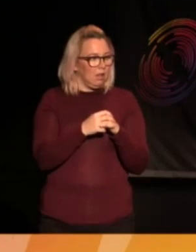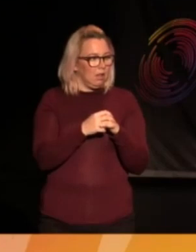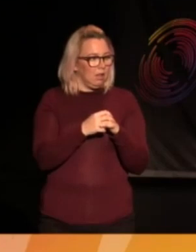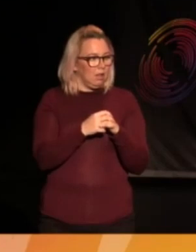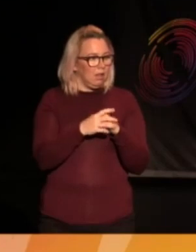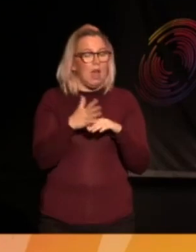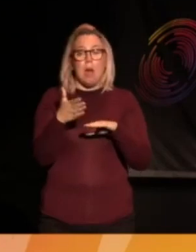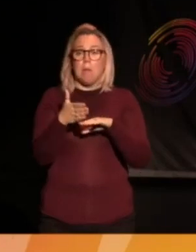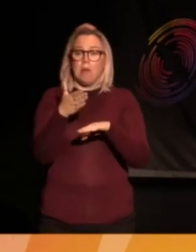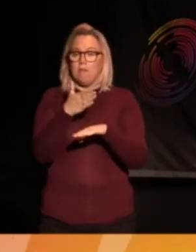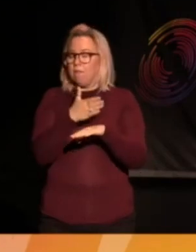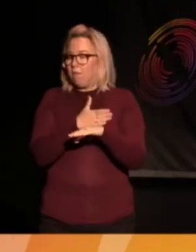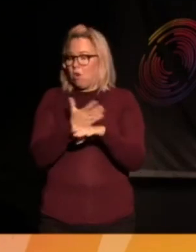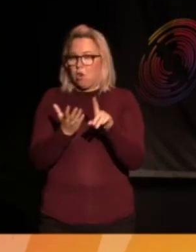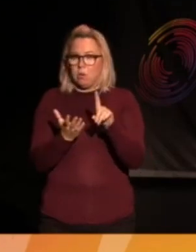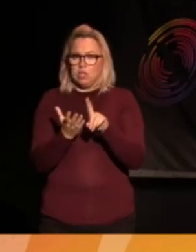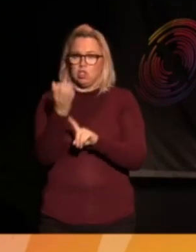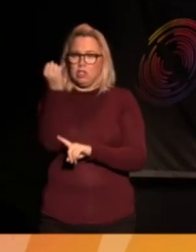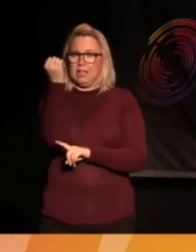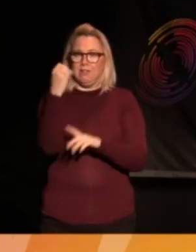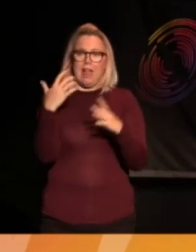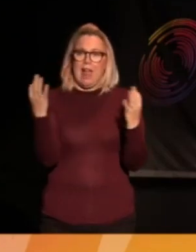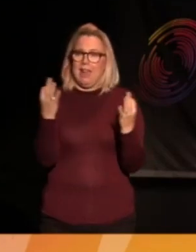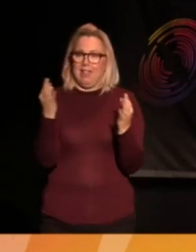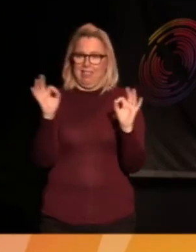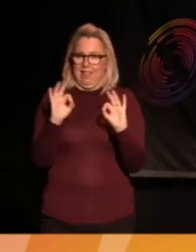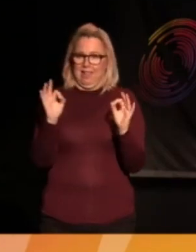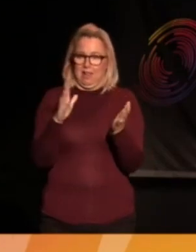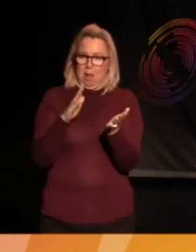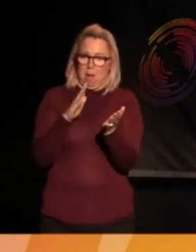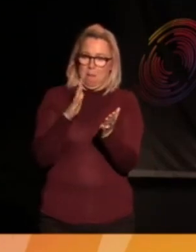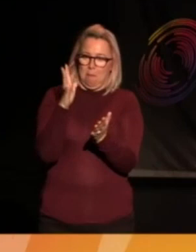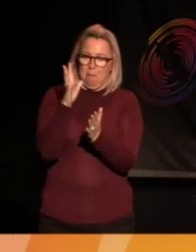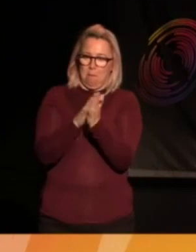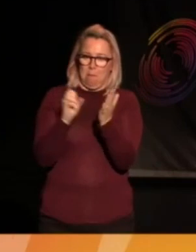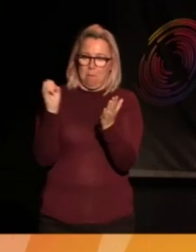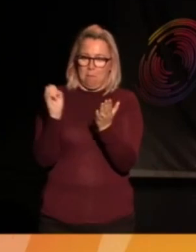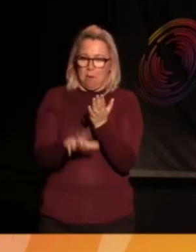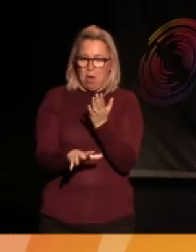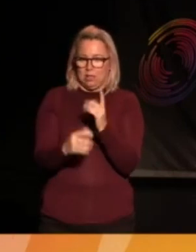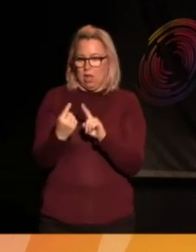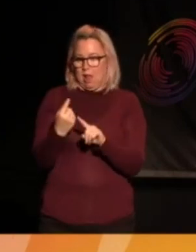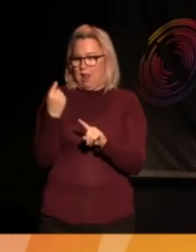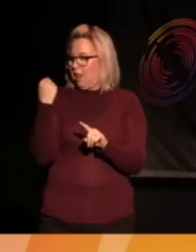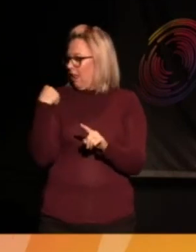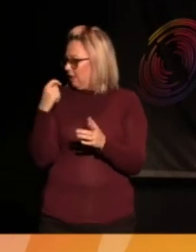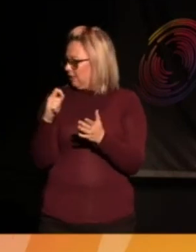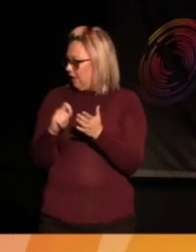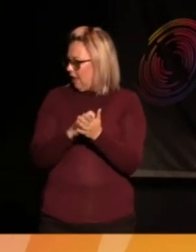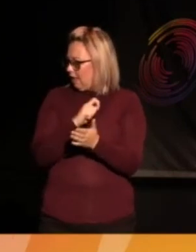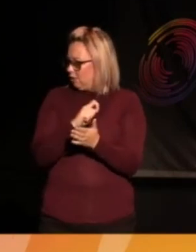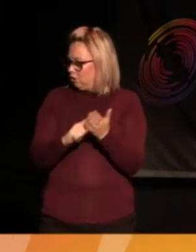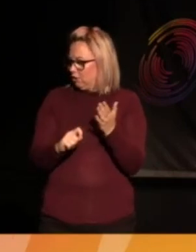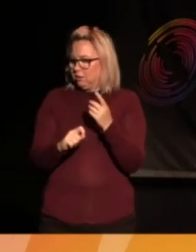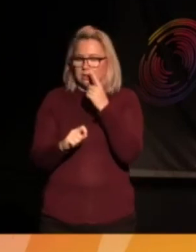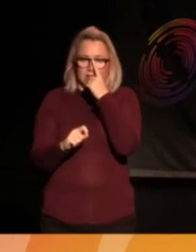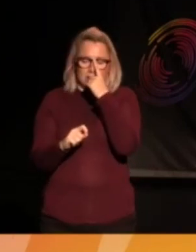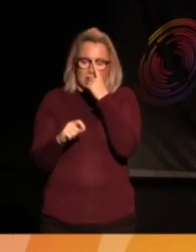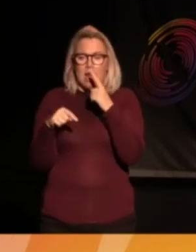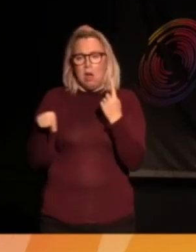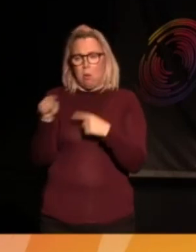it would be abolished. And in the last election, we saw voting change something for something that many of us didn't want.